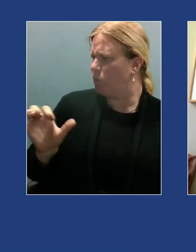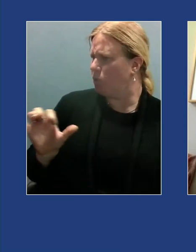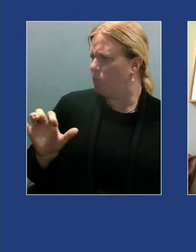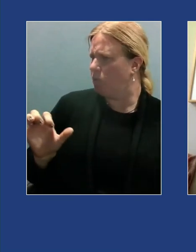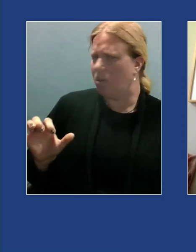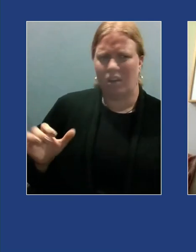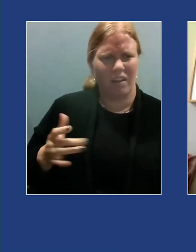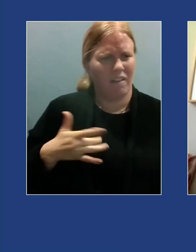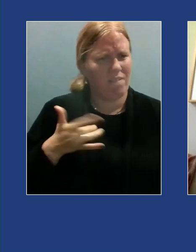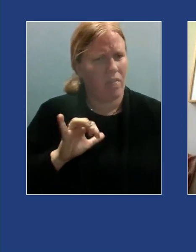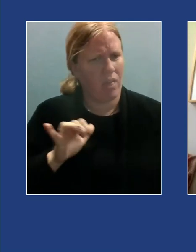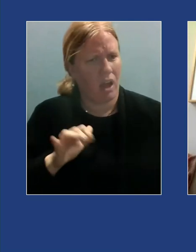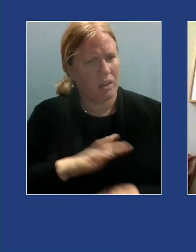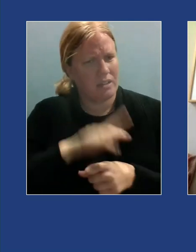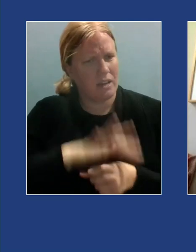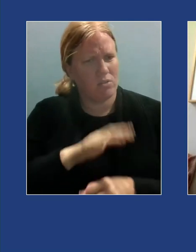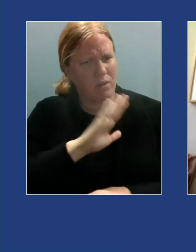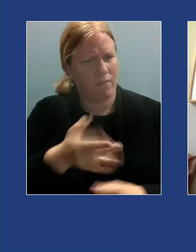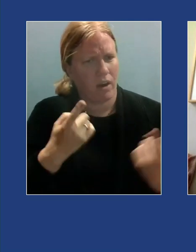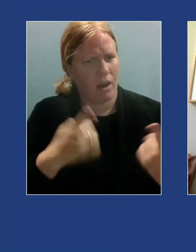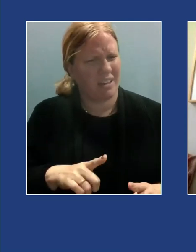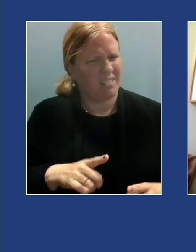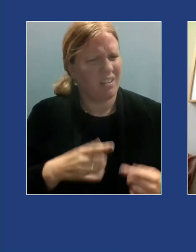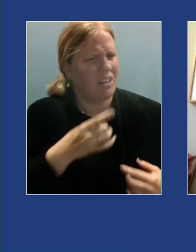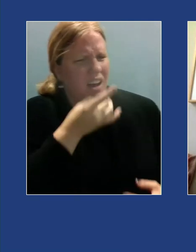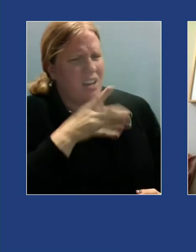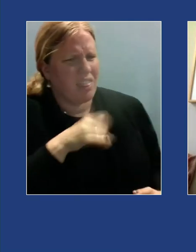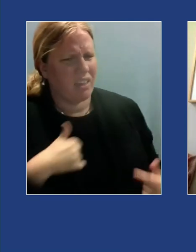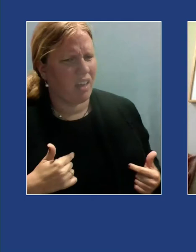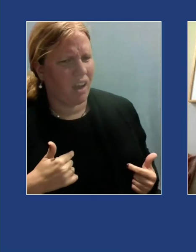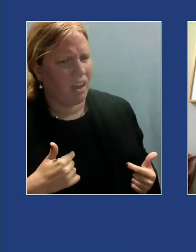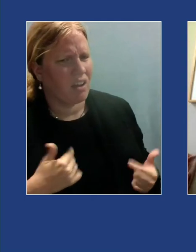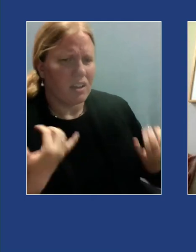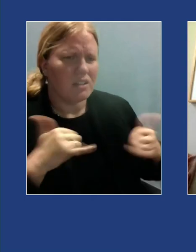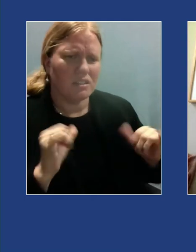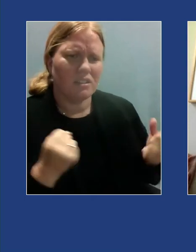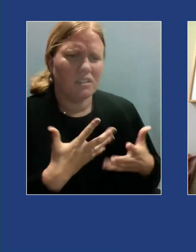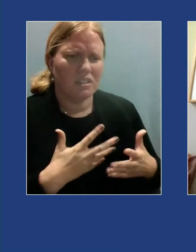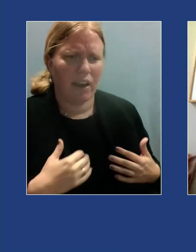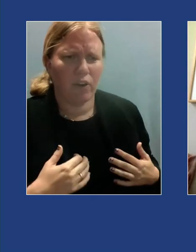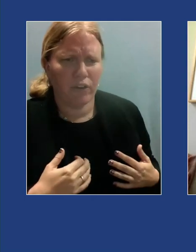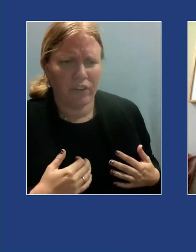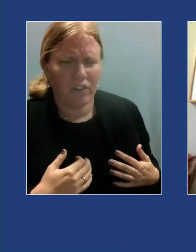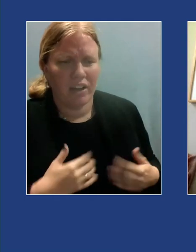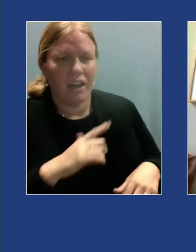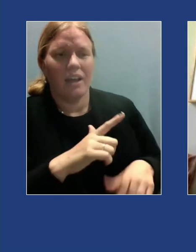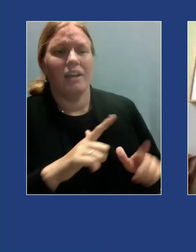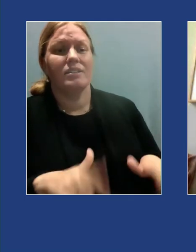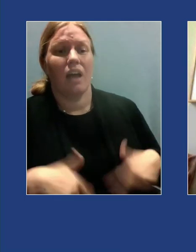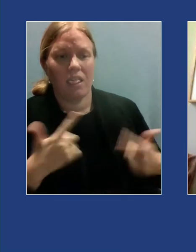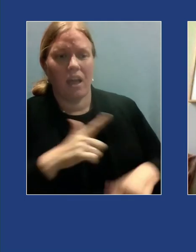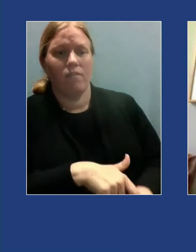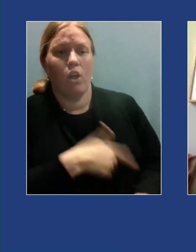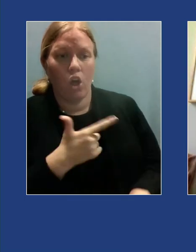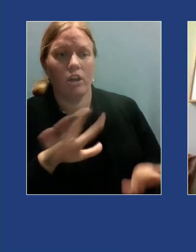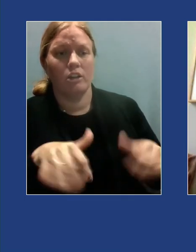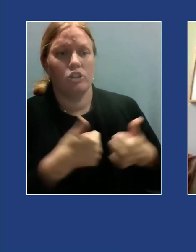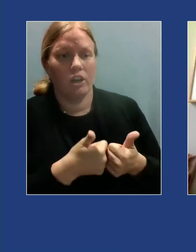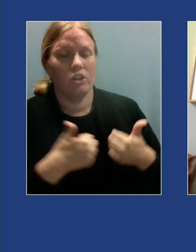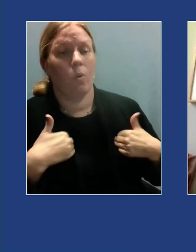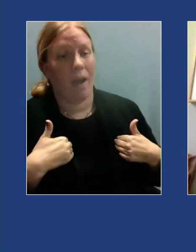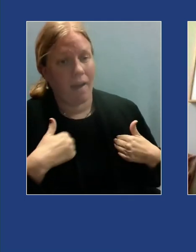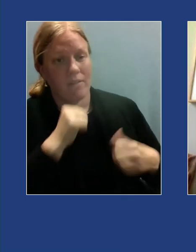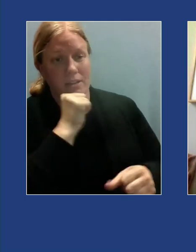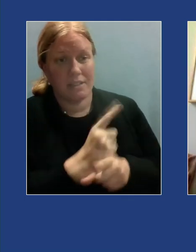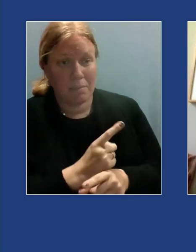tantrum had never happened it was scary it still can be scary and it's a lifelong challenge to have a sibling to have any